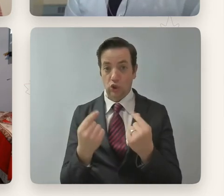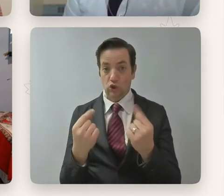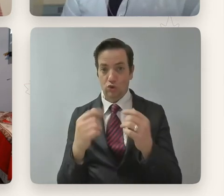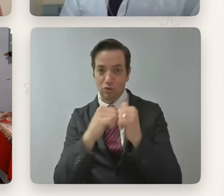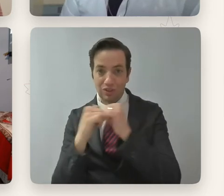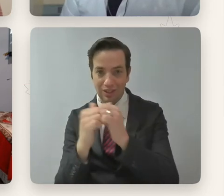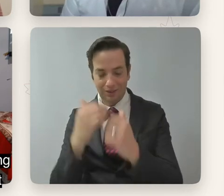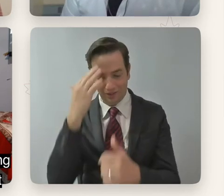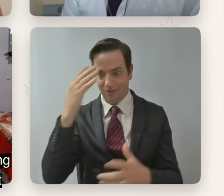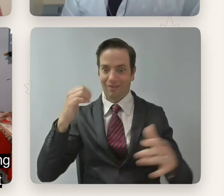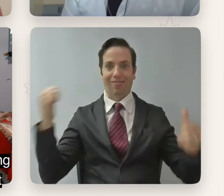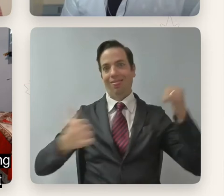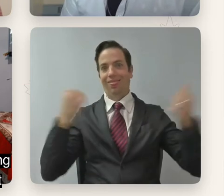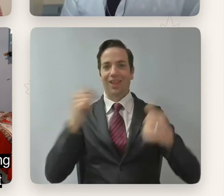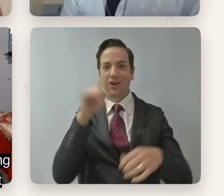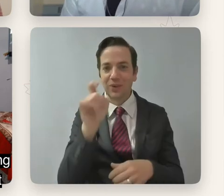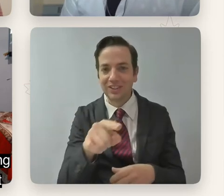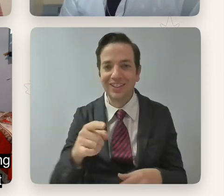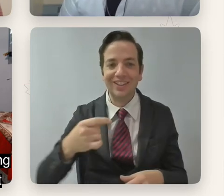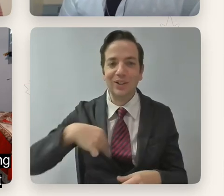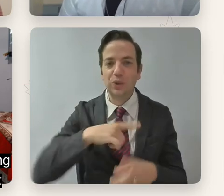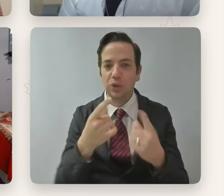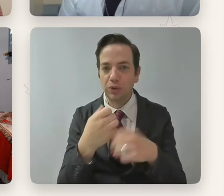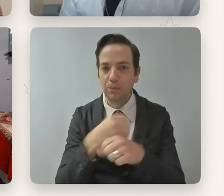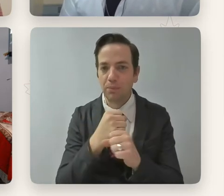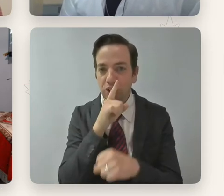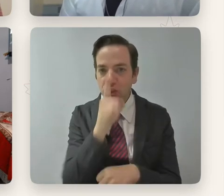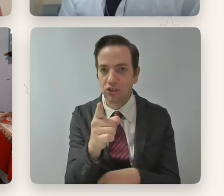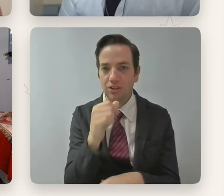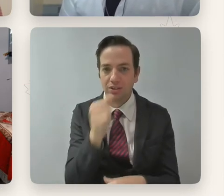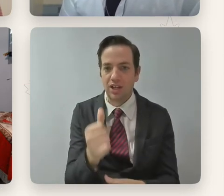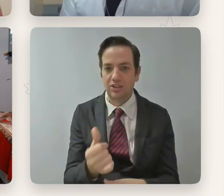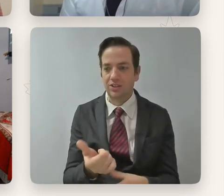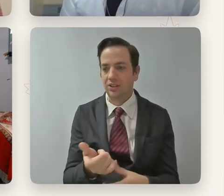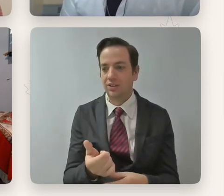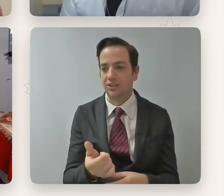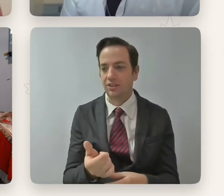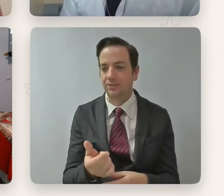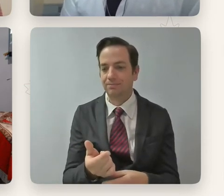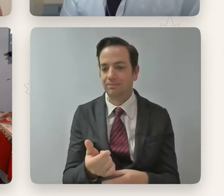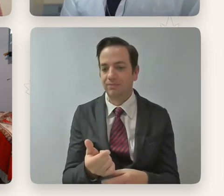trend or fad of the moment, but something that is lasting and that's something that the next generation can really deal with?